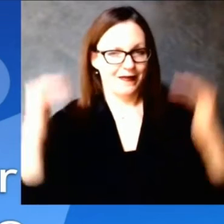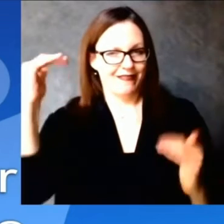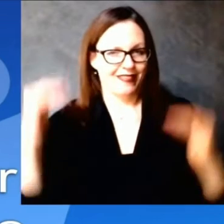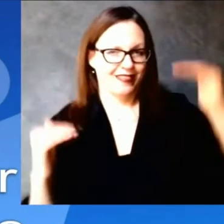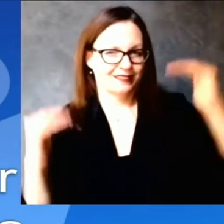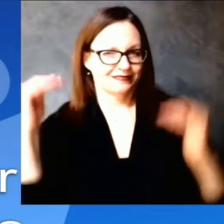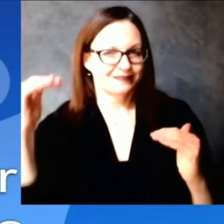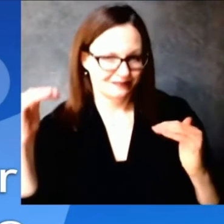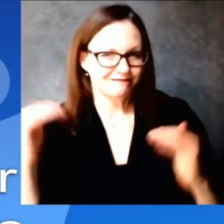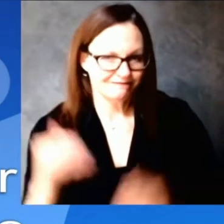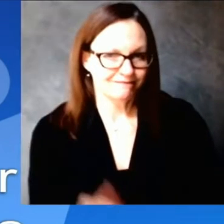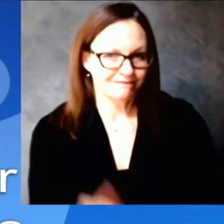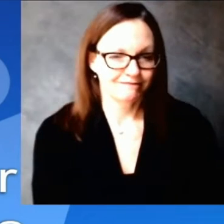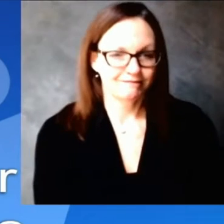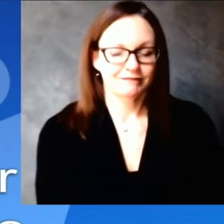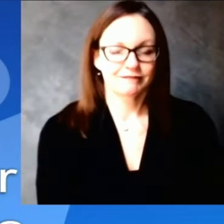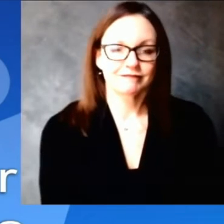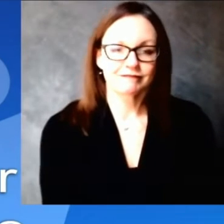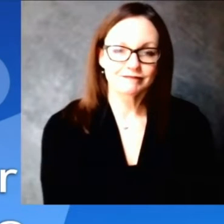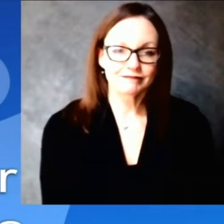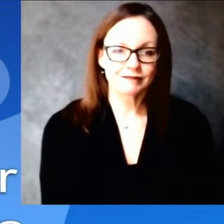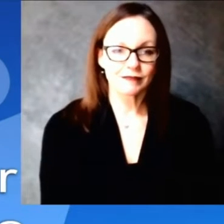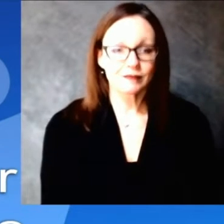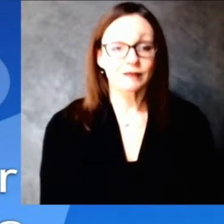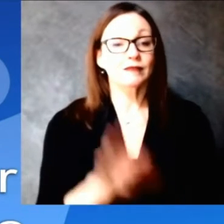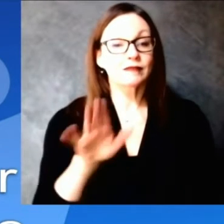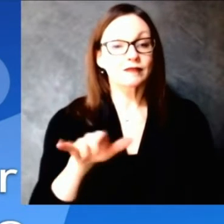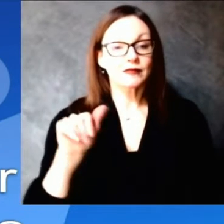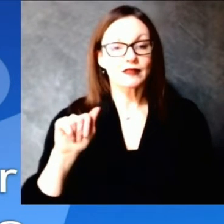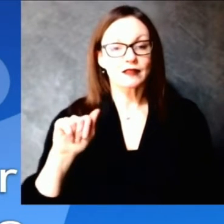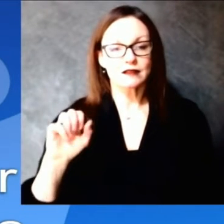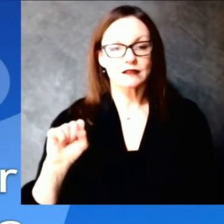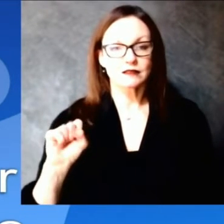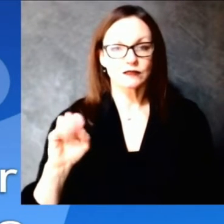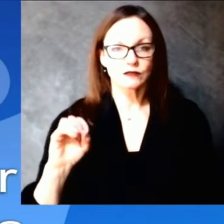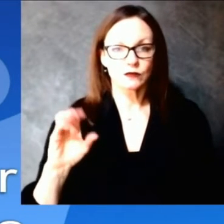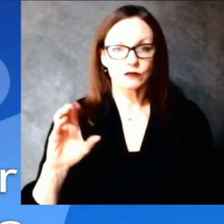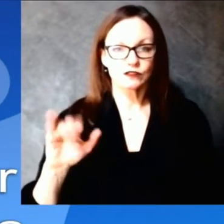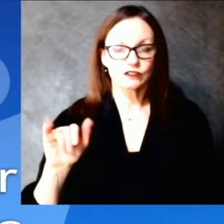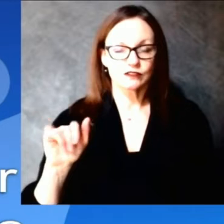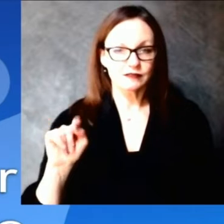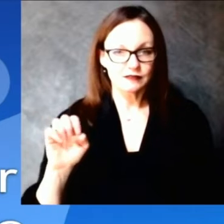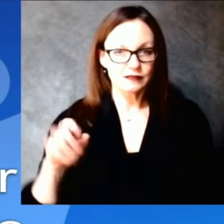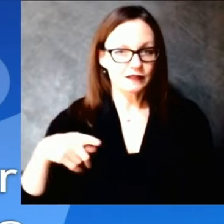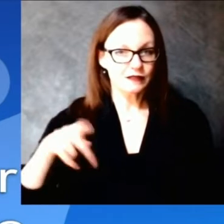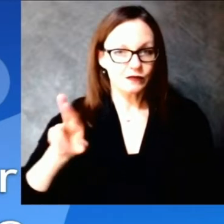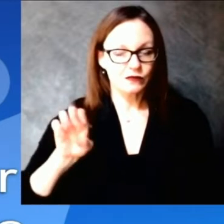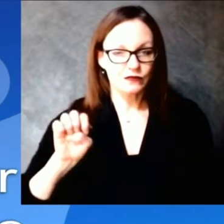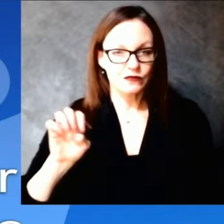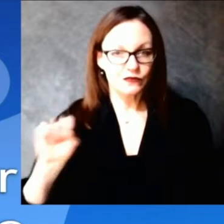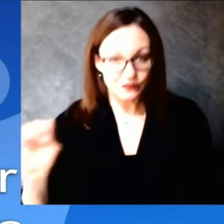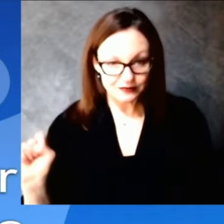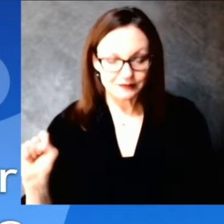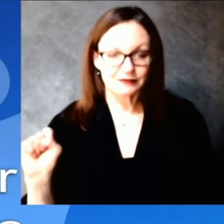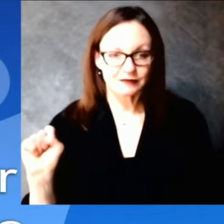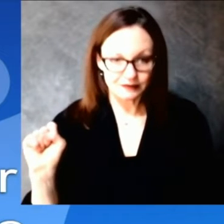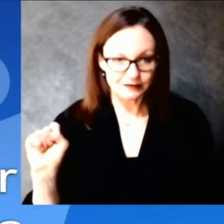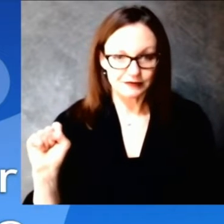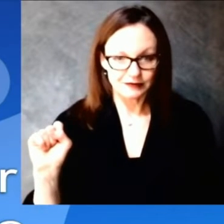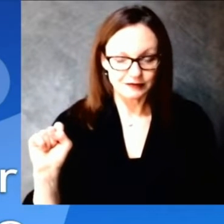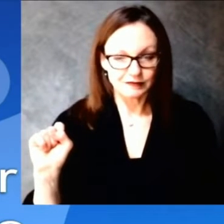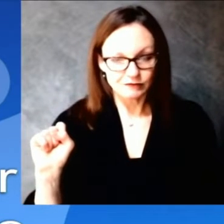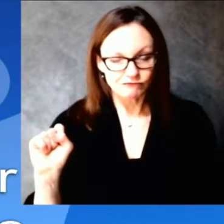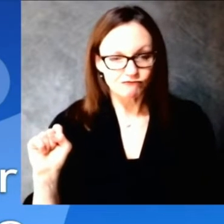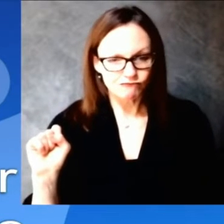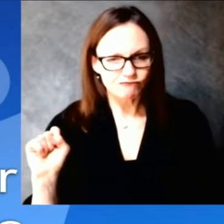Hi, thanks again for doing this call. Looking back at the new website, it looks like for this